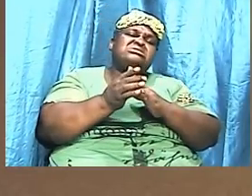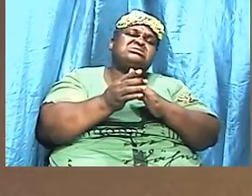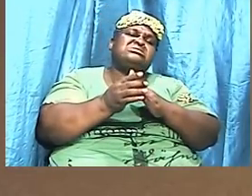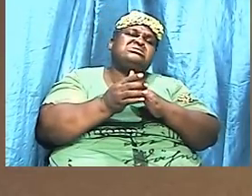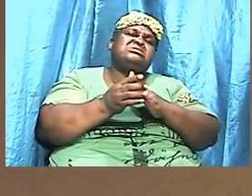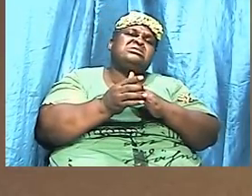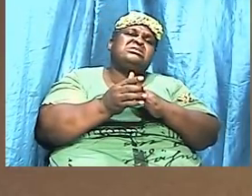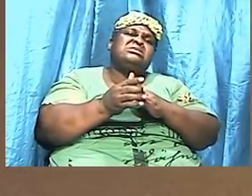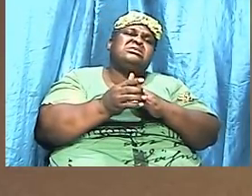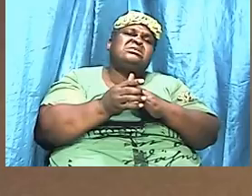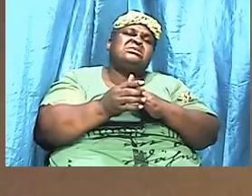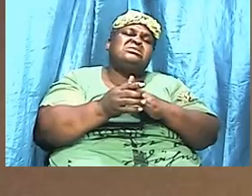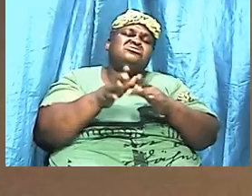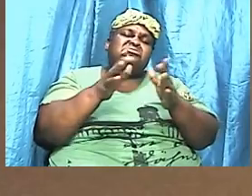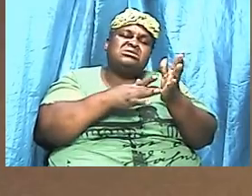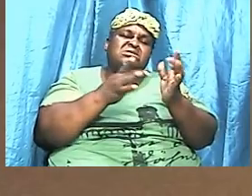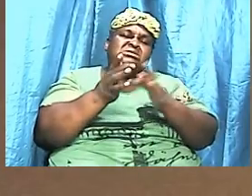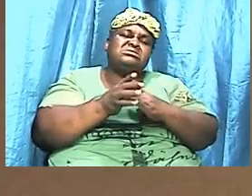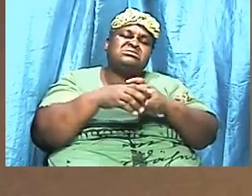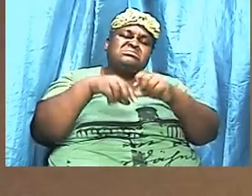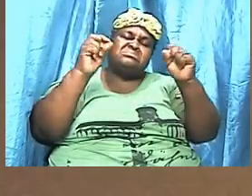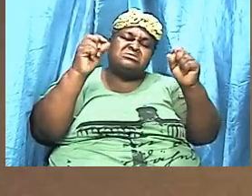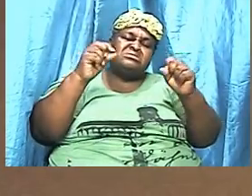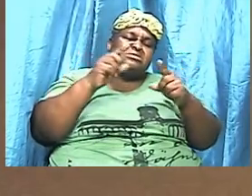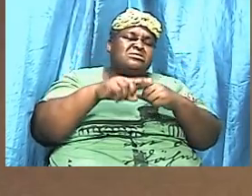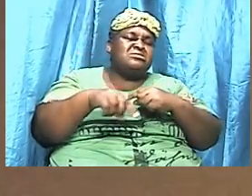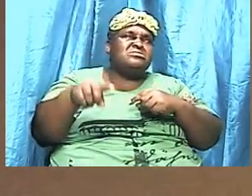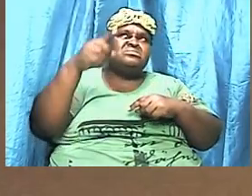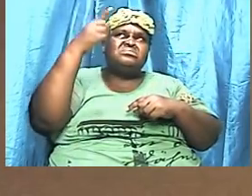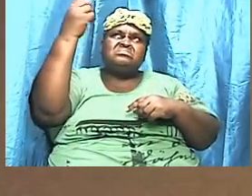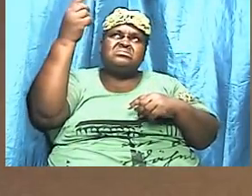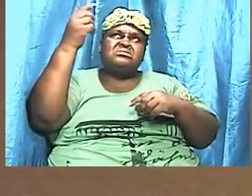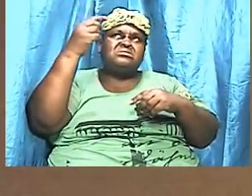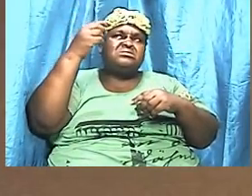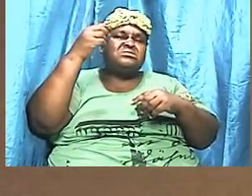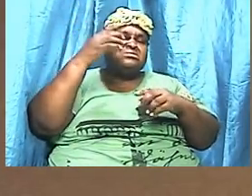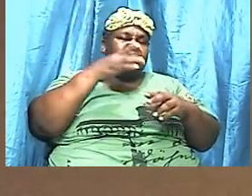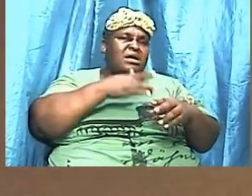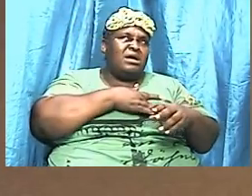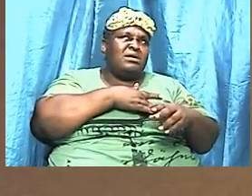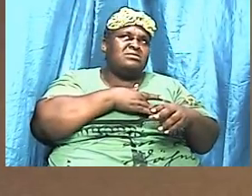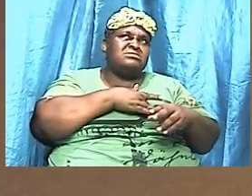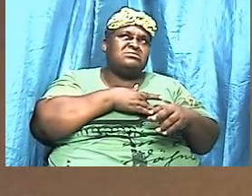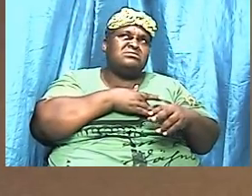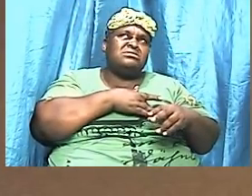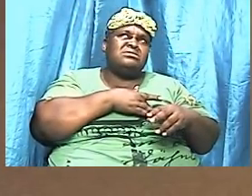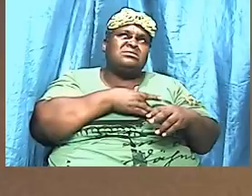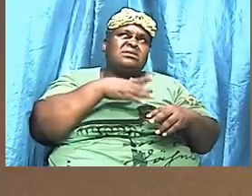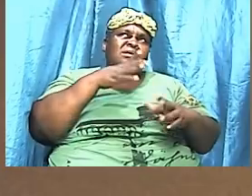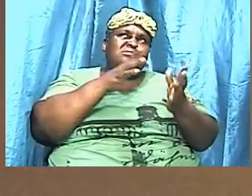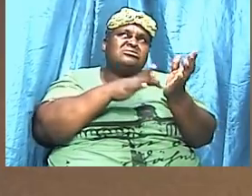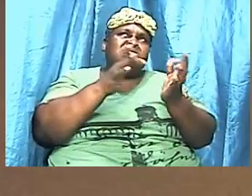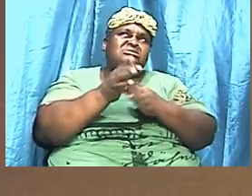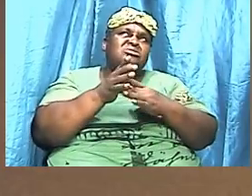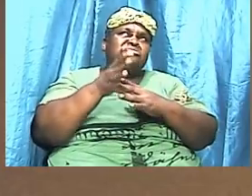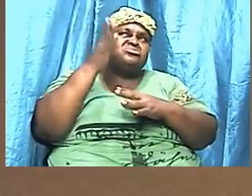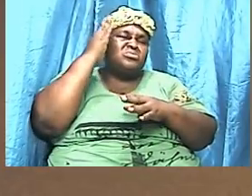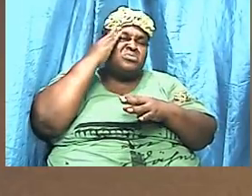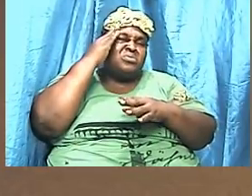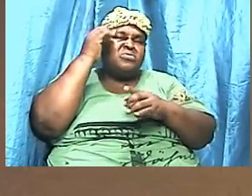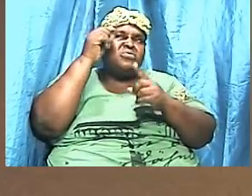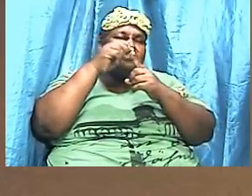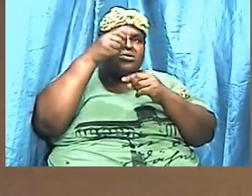committed it to his heart and he knew the word of God well it was already stored up